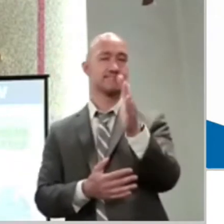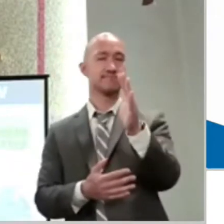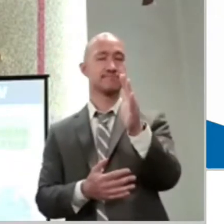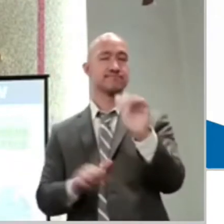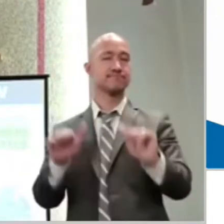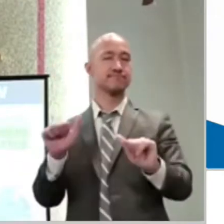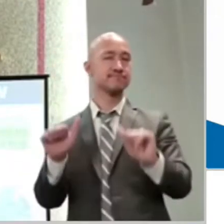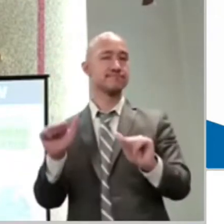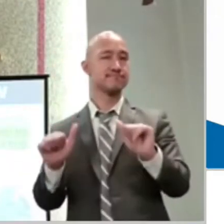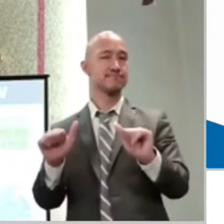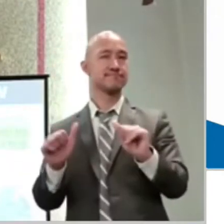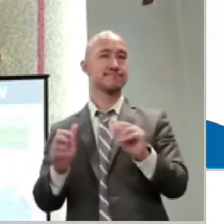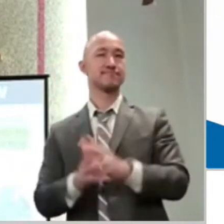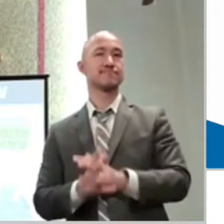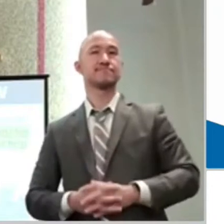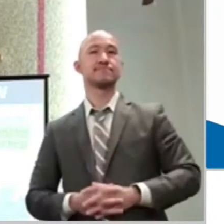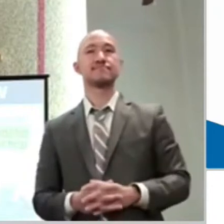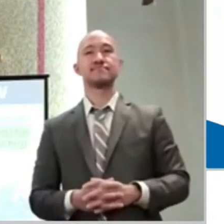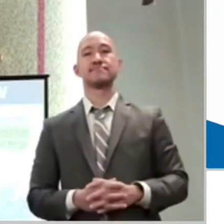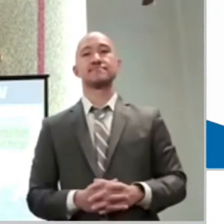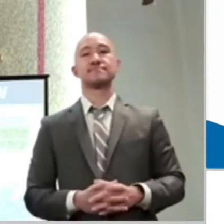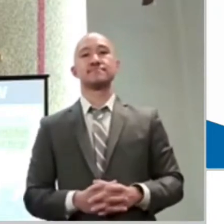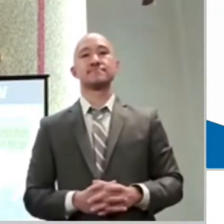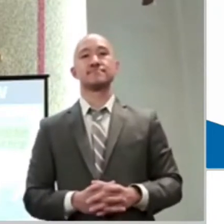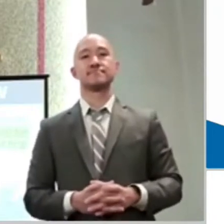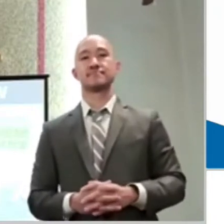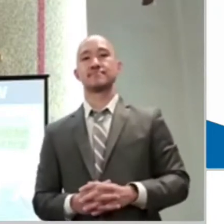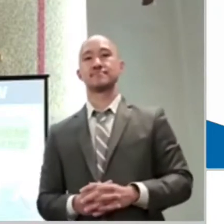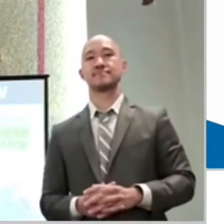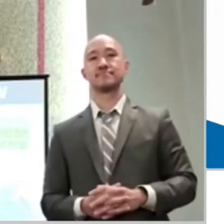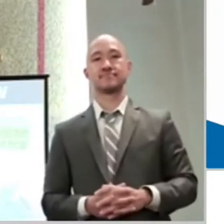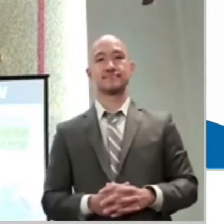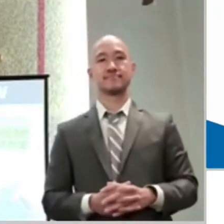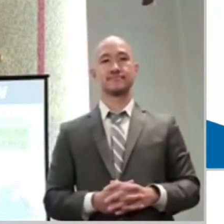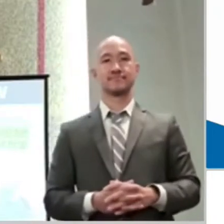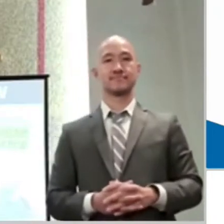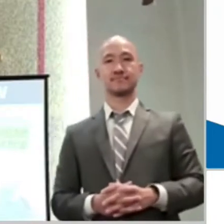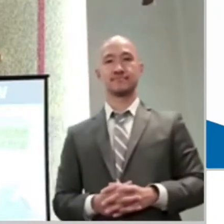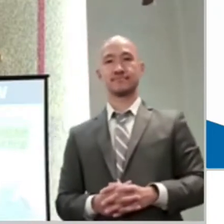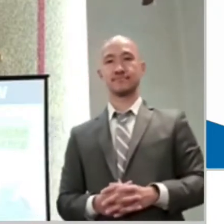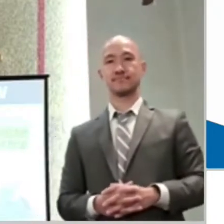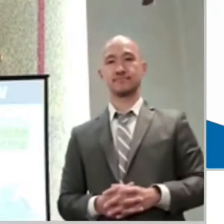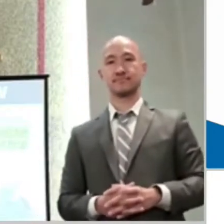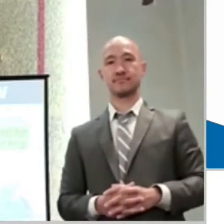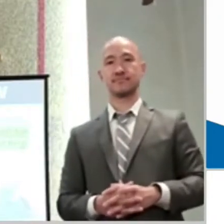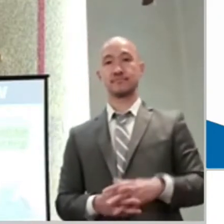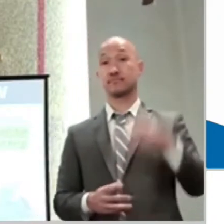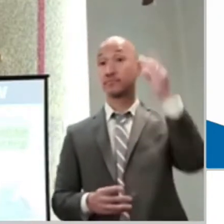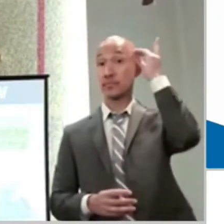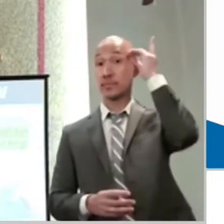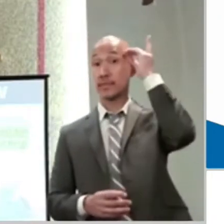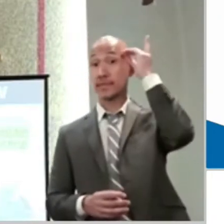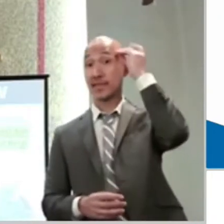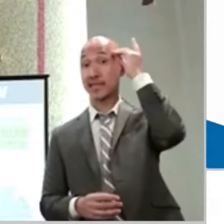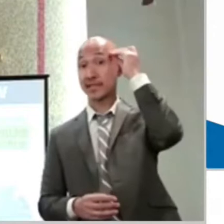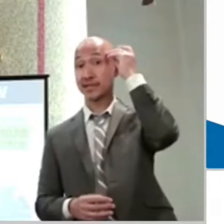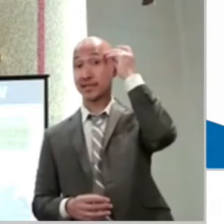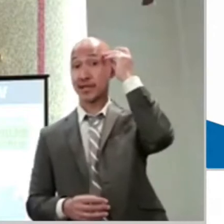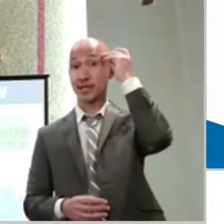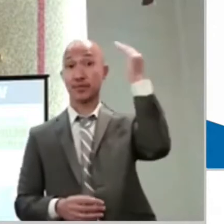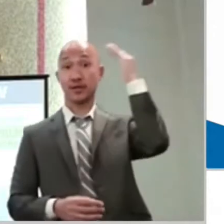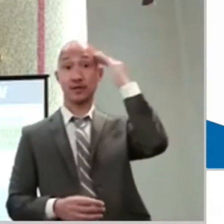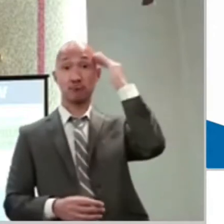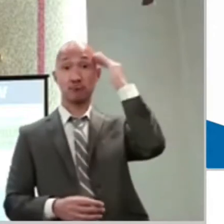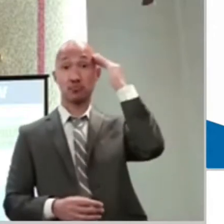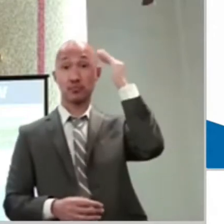it's possible. See, the demon, when he saw Jesus, he knew his time had come. He wasn't saying, if